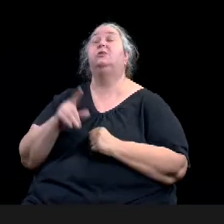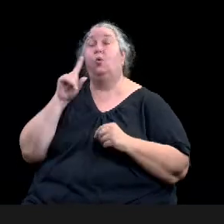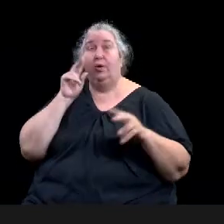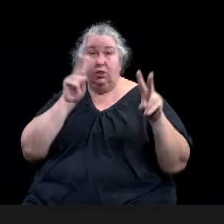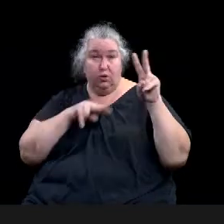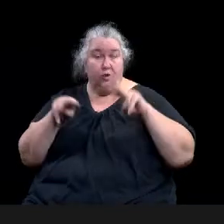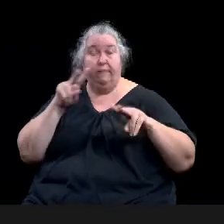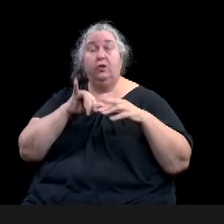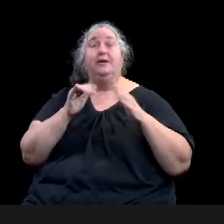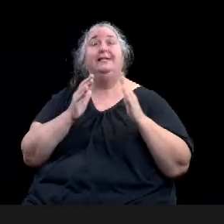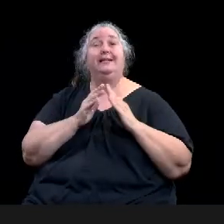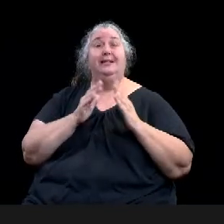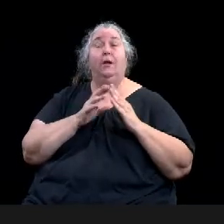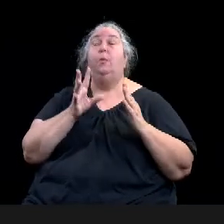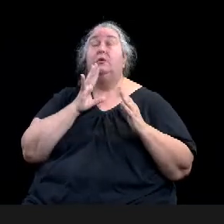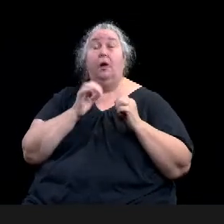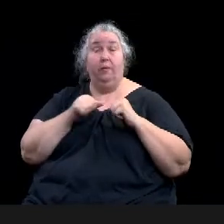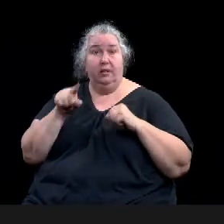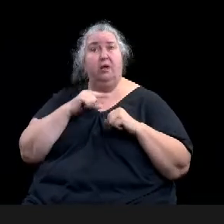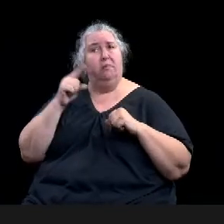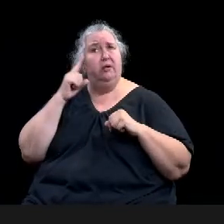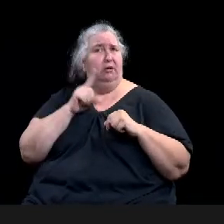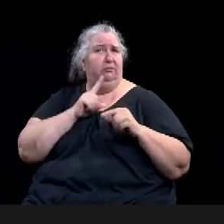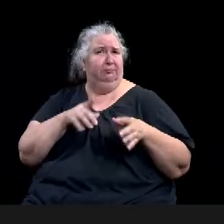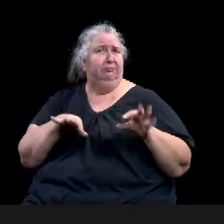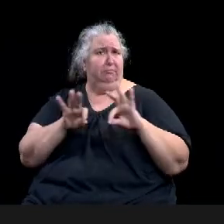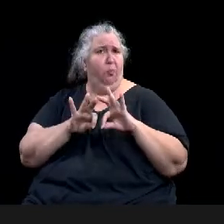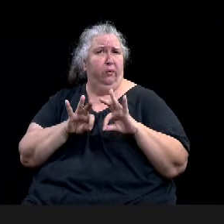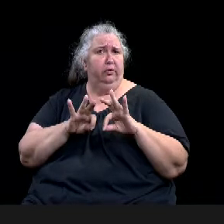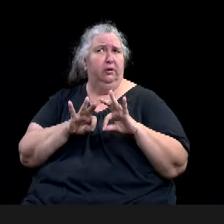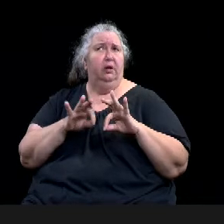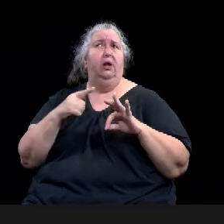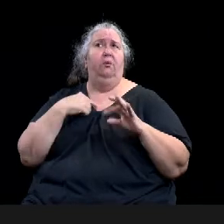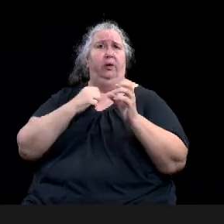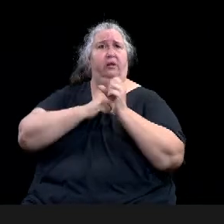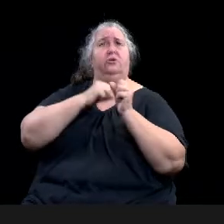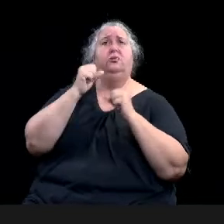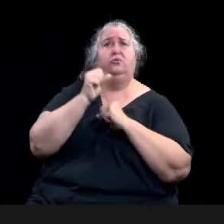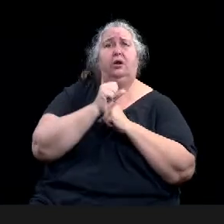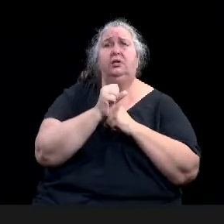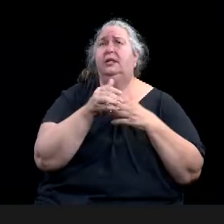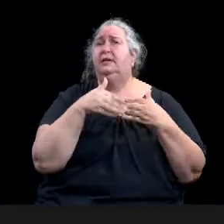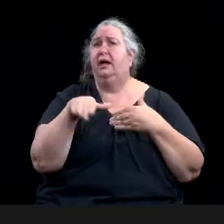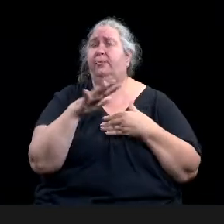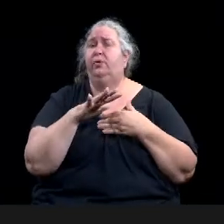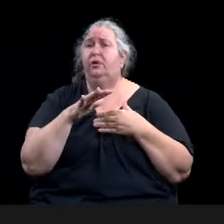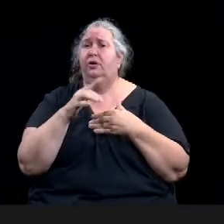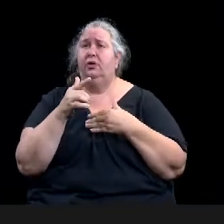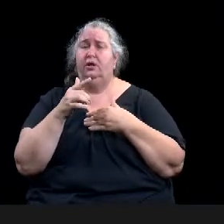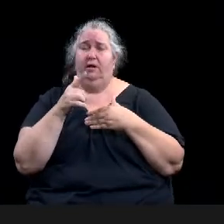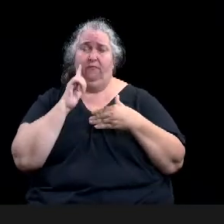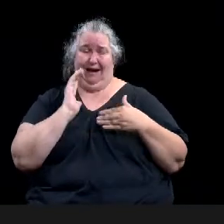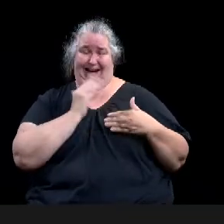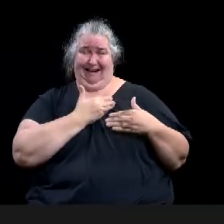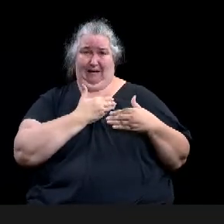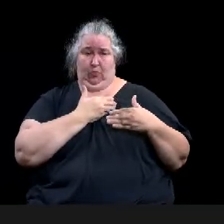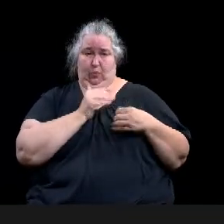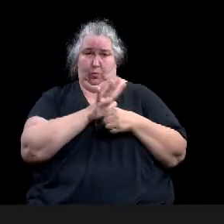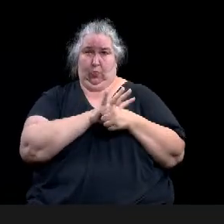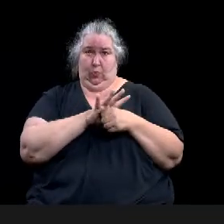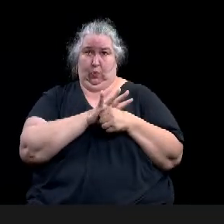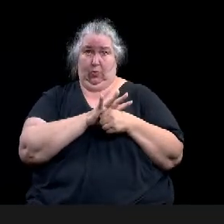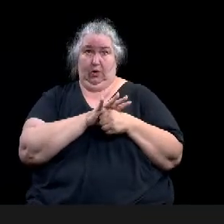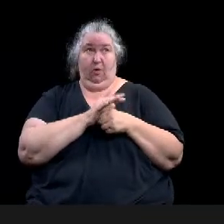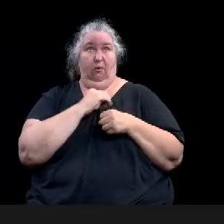neighborhood associations to ask them what they thought, so that's what we did. We asked them to prioritize,